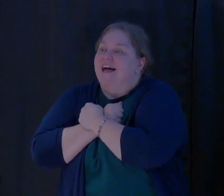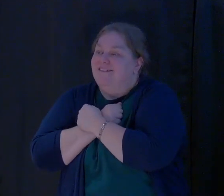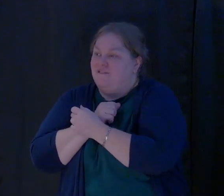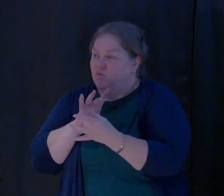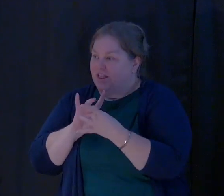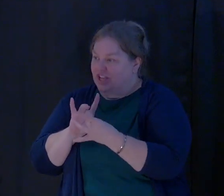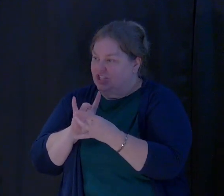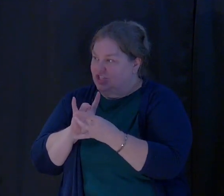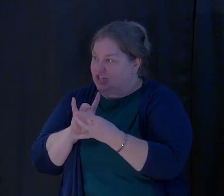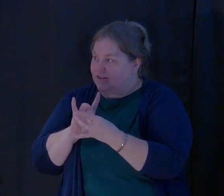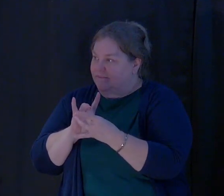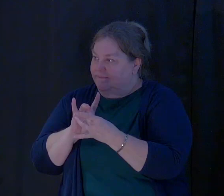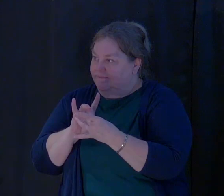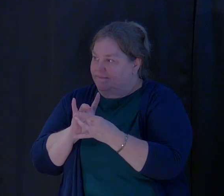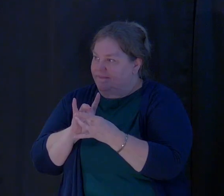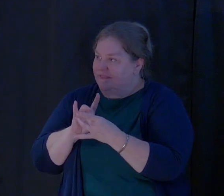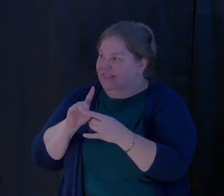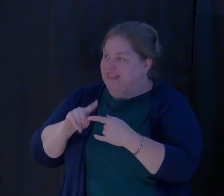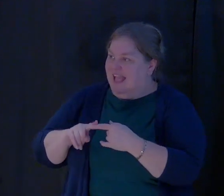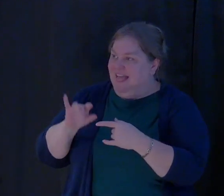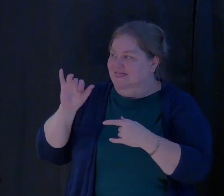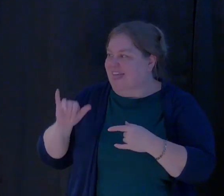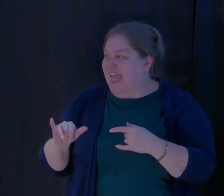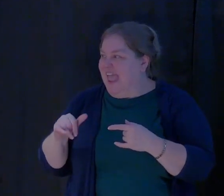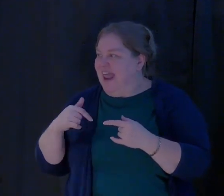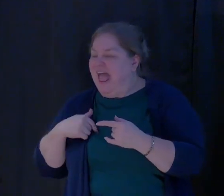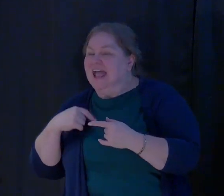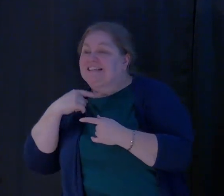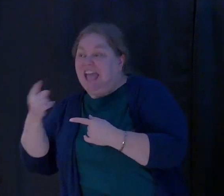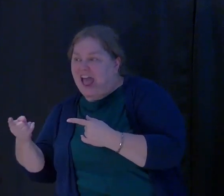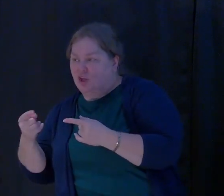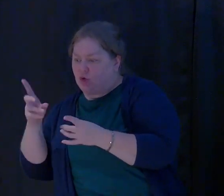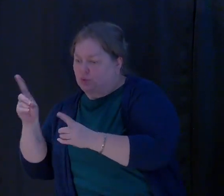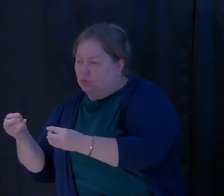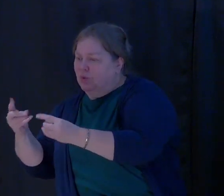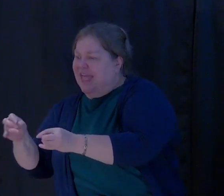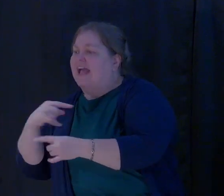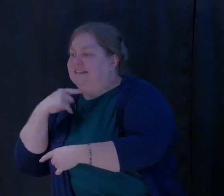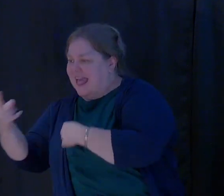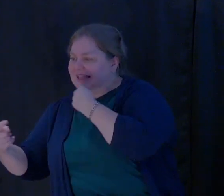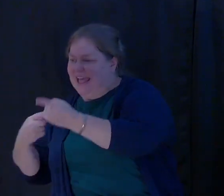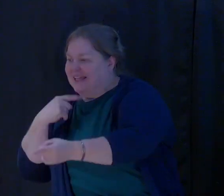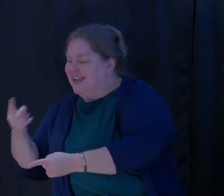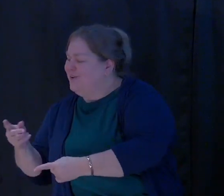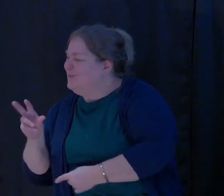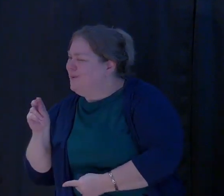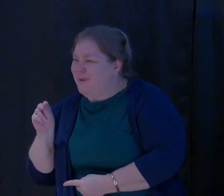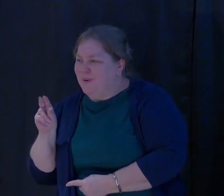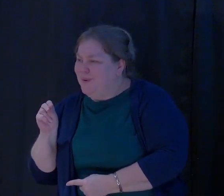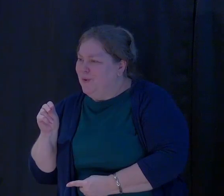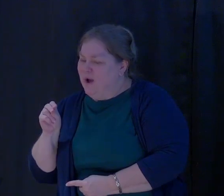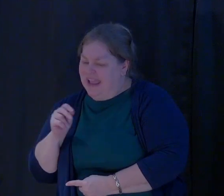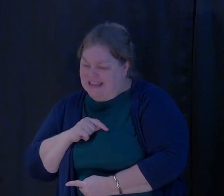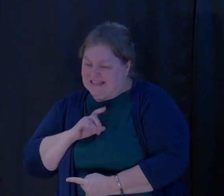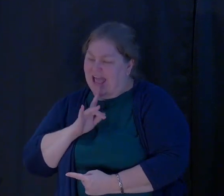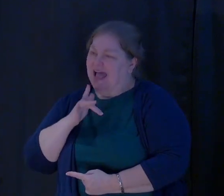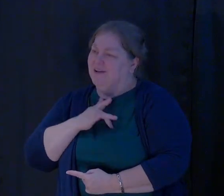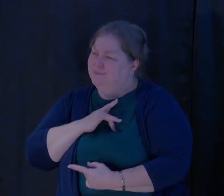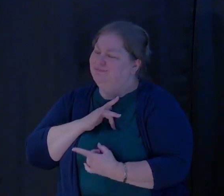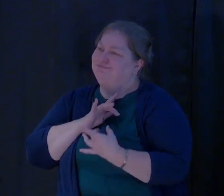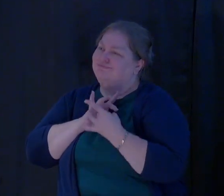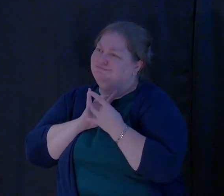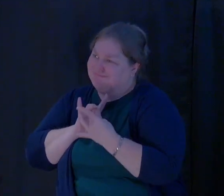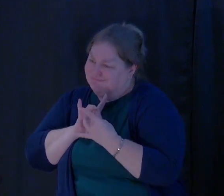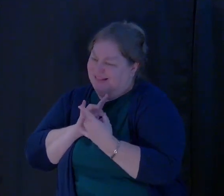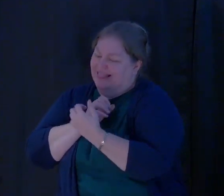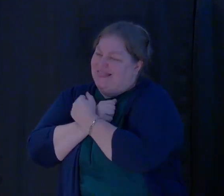It's not a this I say or this I tell you to do and so if you do it I will. No. It's a relationship that says no